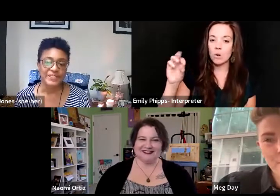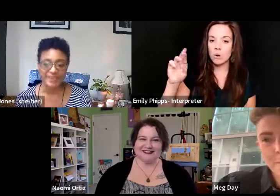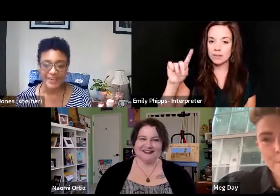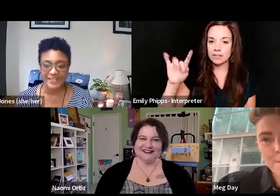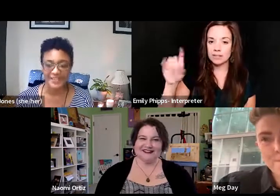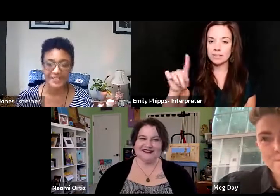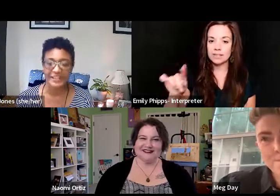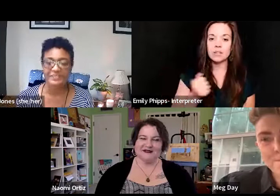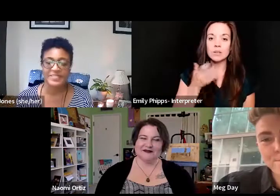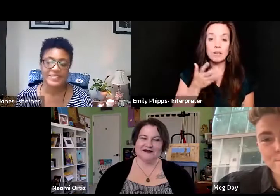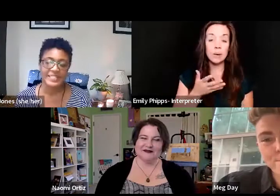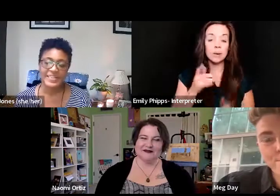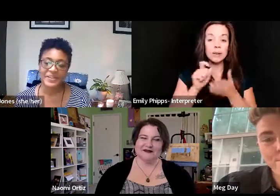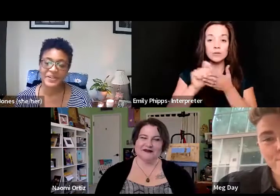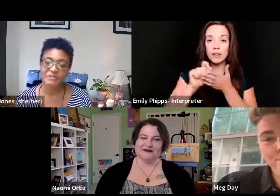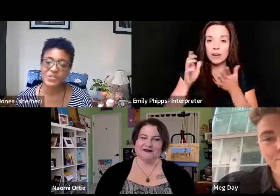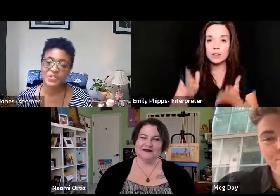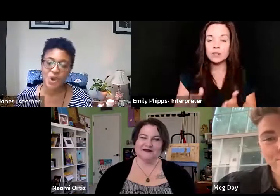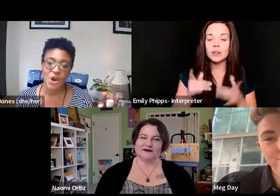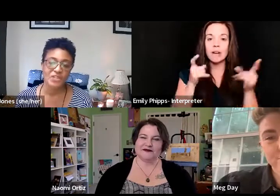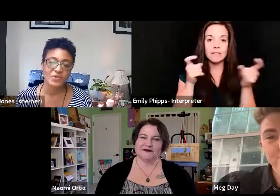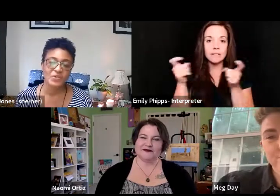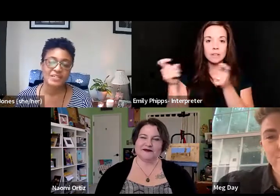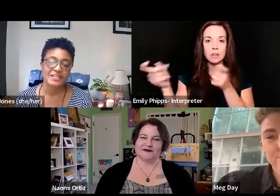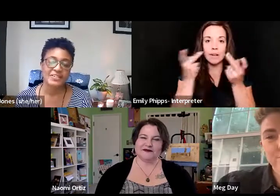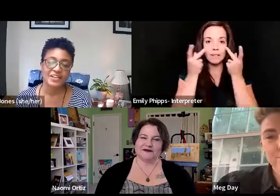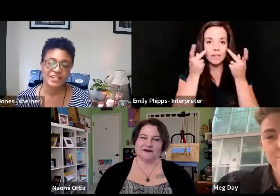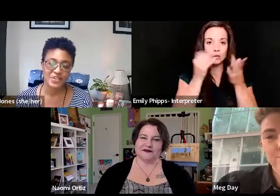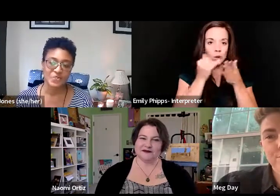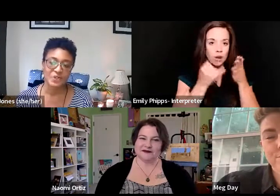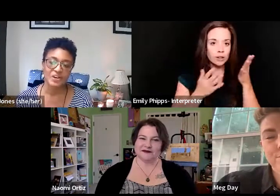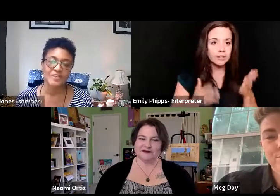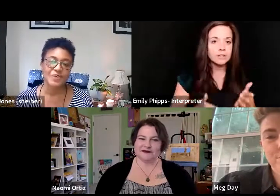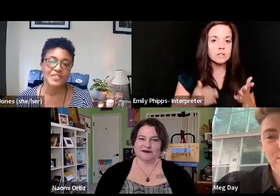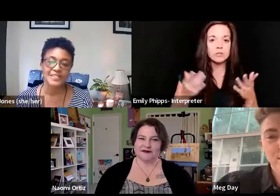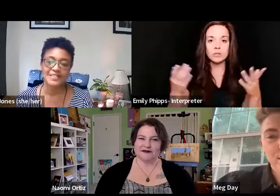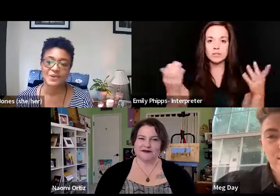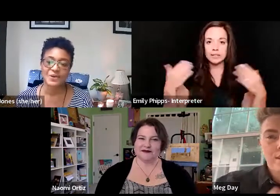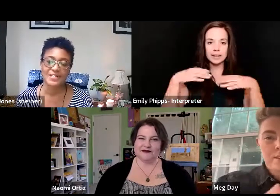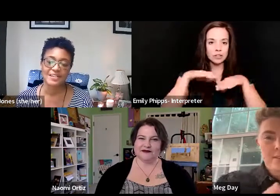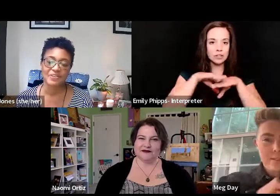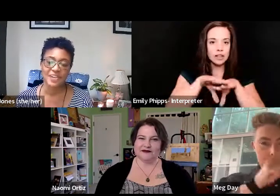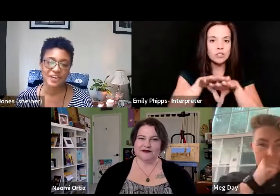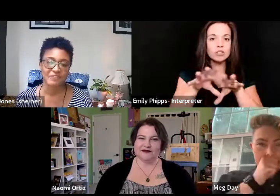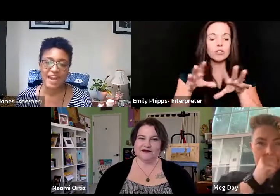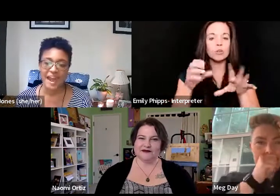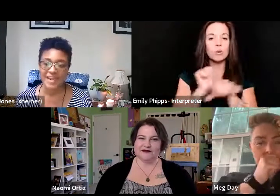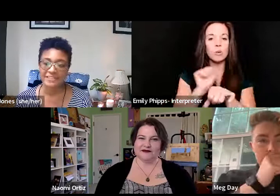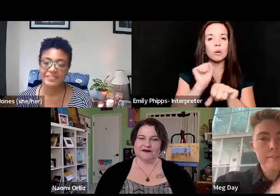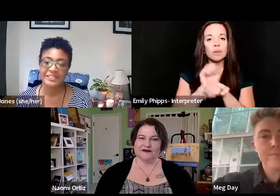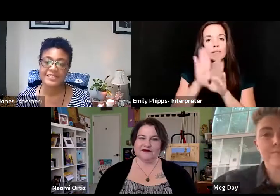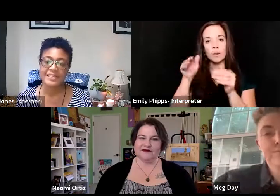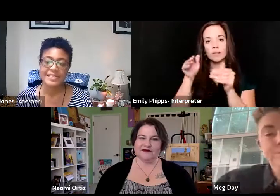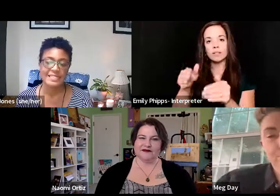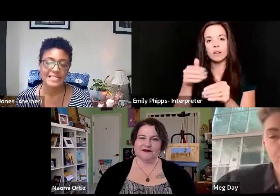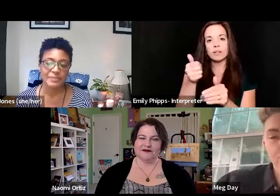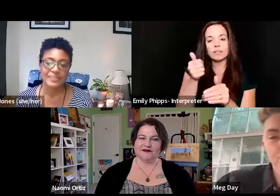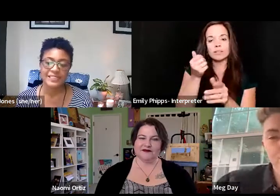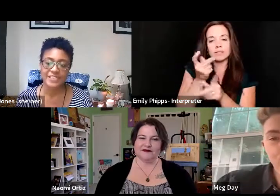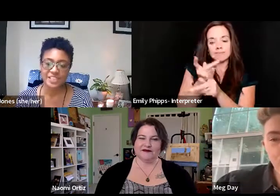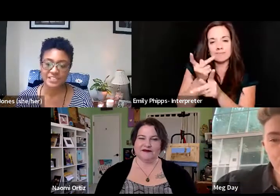poet, writer, facilitator and visual artist whose intersectional work focuses on self-care for activists,